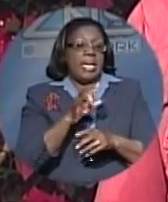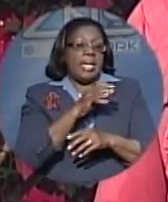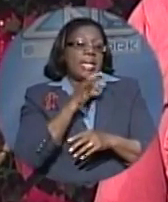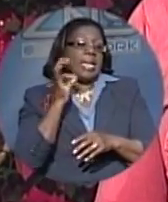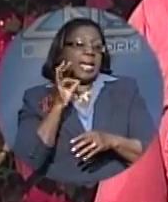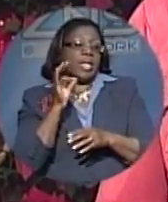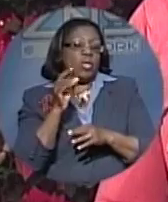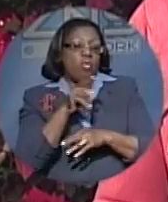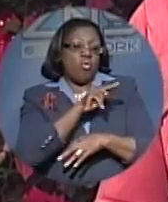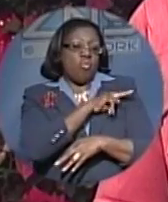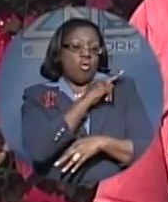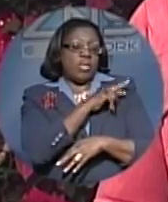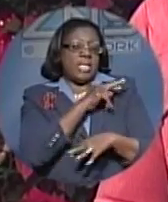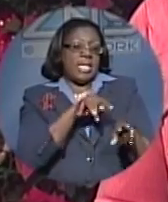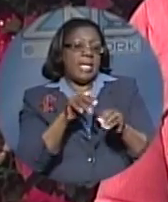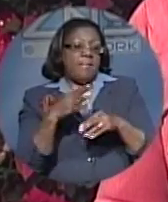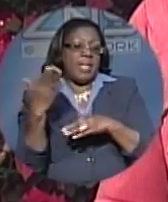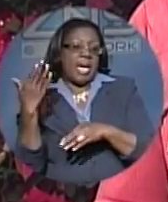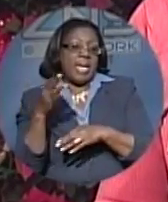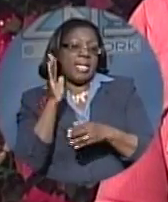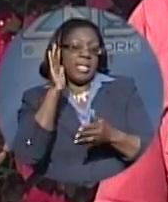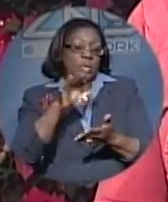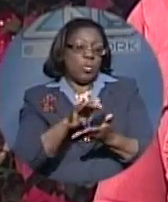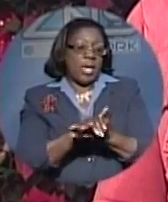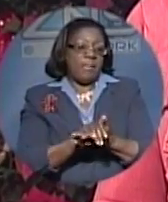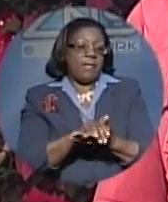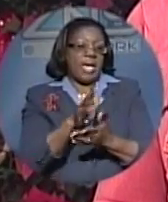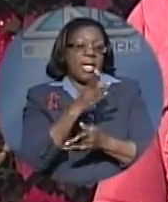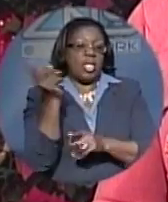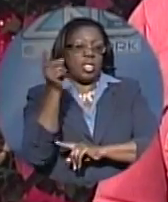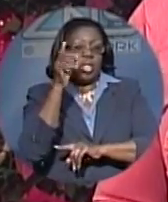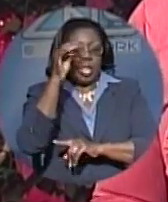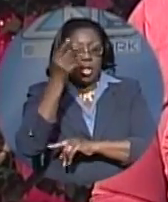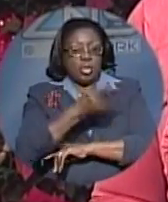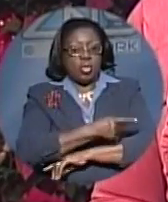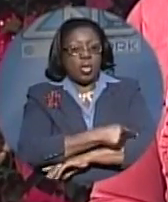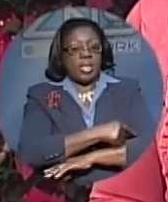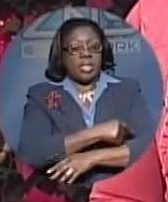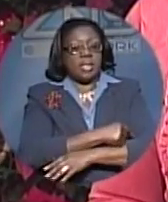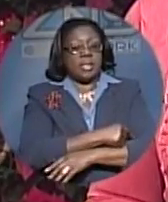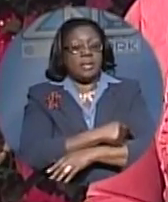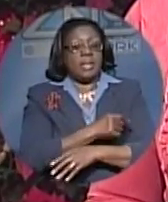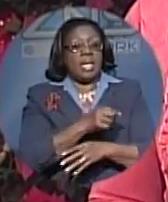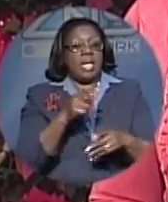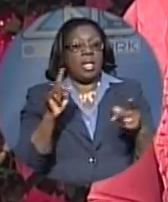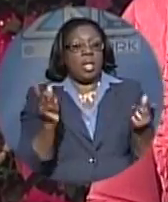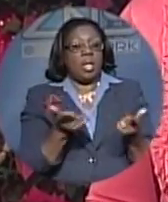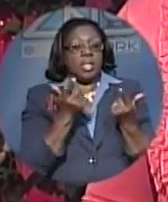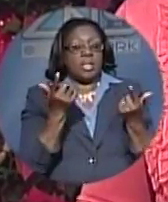behind his wife Joan, daughters Melanie, Carol, Marie, and Michelle, and a host of other relatives and friends.